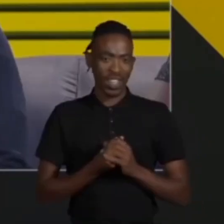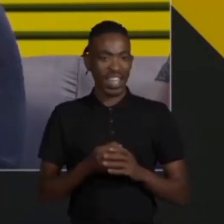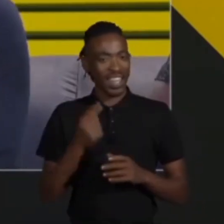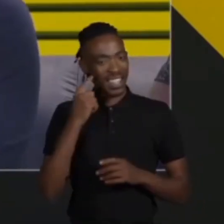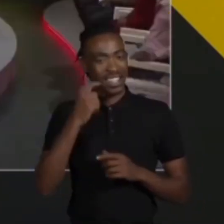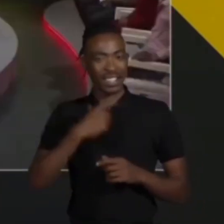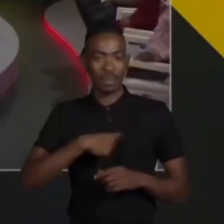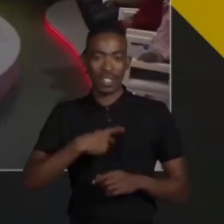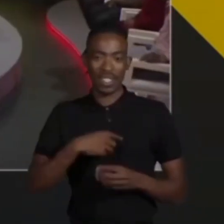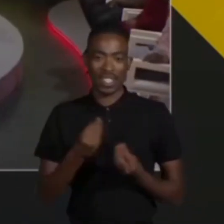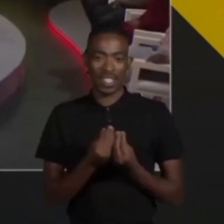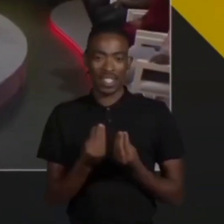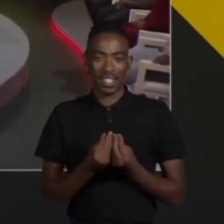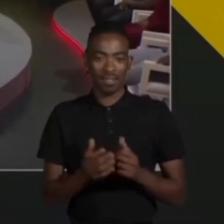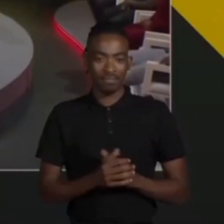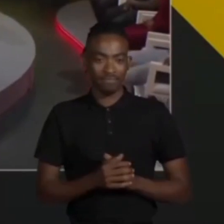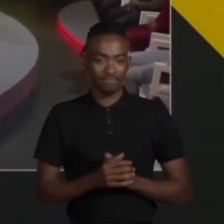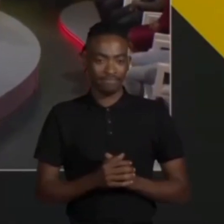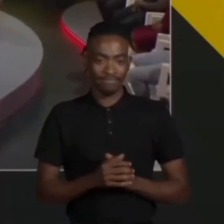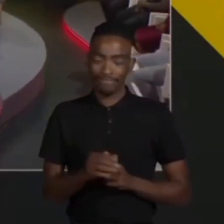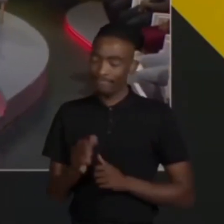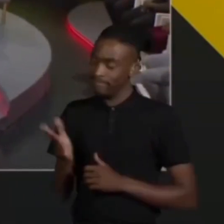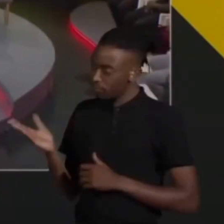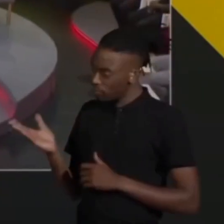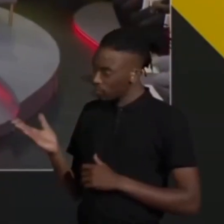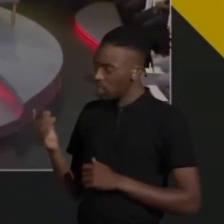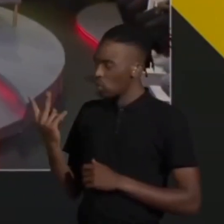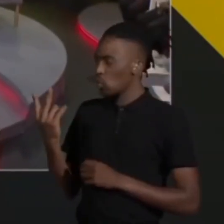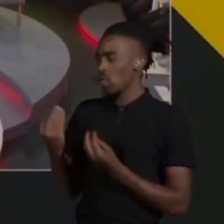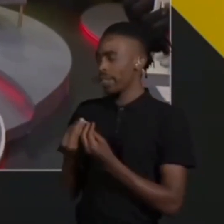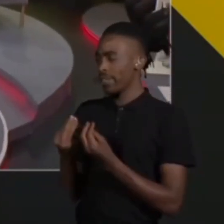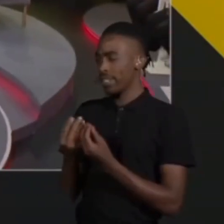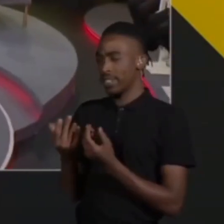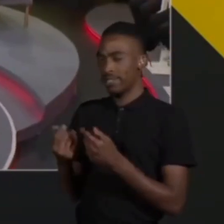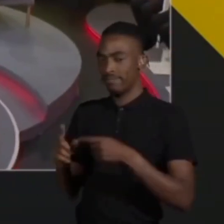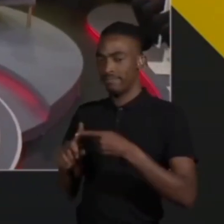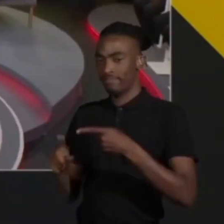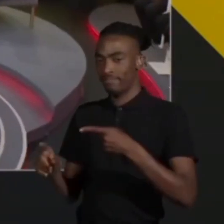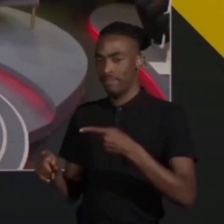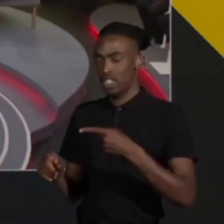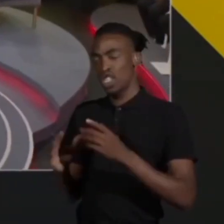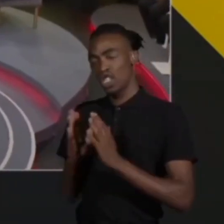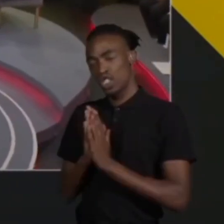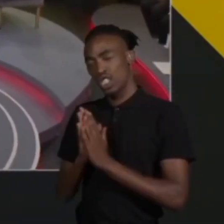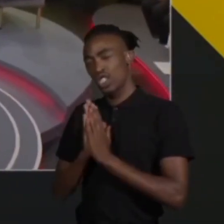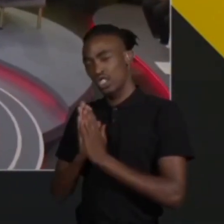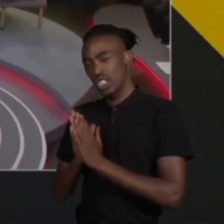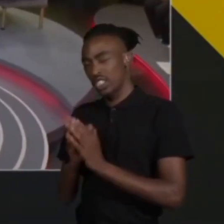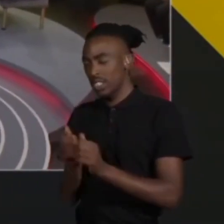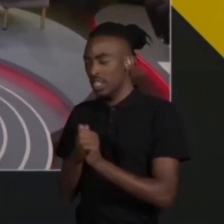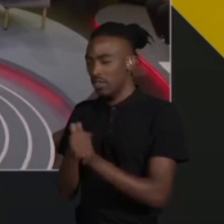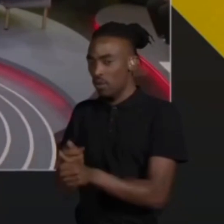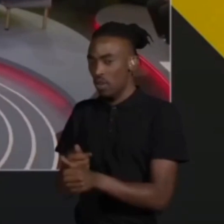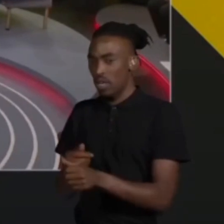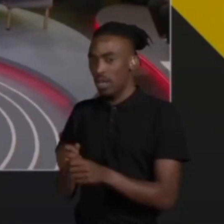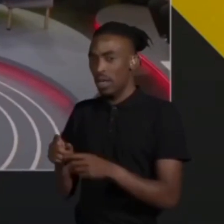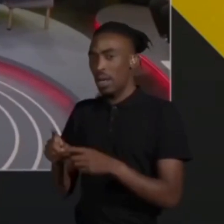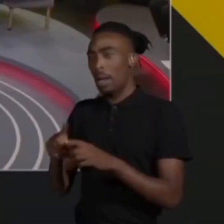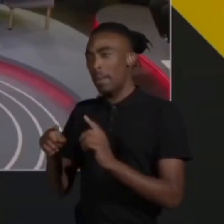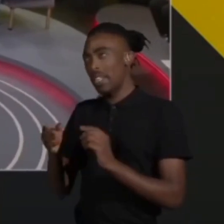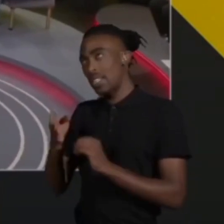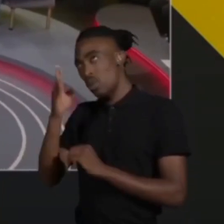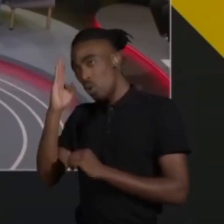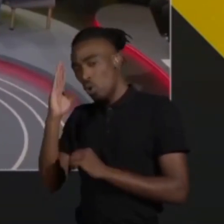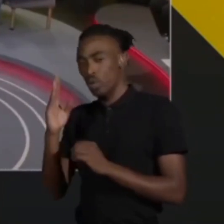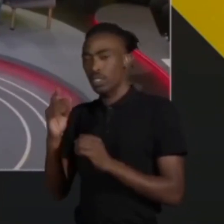when you abigail i think two things firstly um church is church it's fellowship but there's a christ there's a god